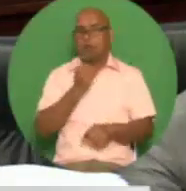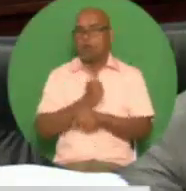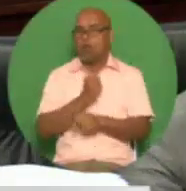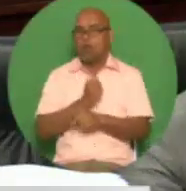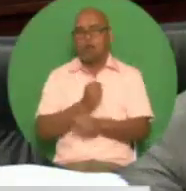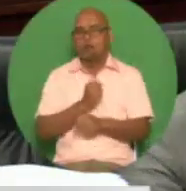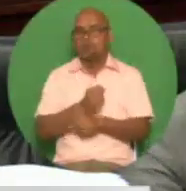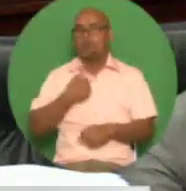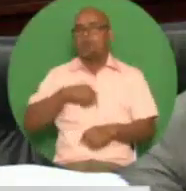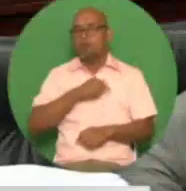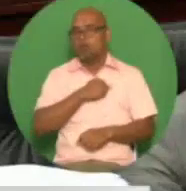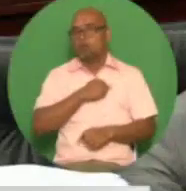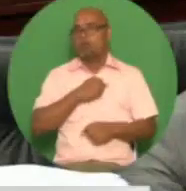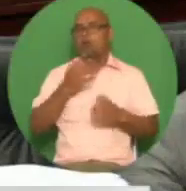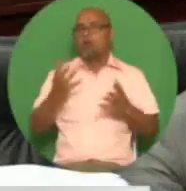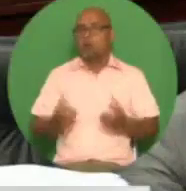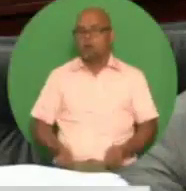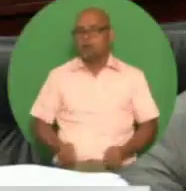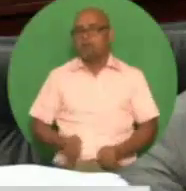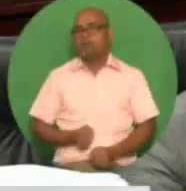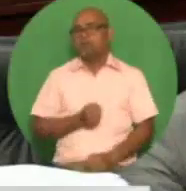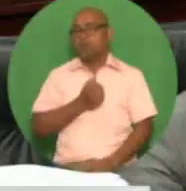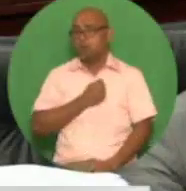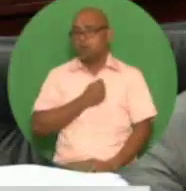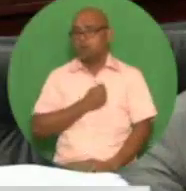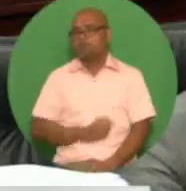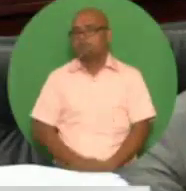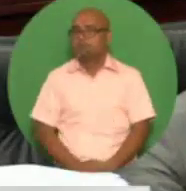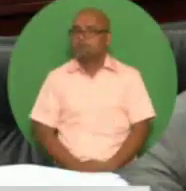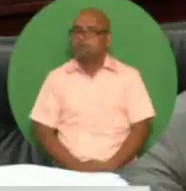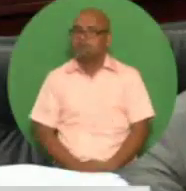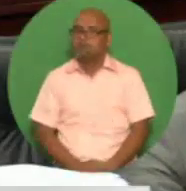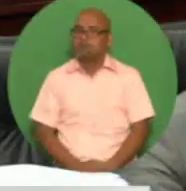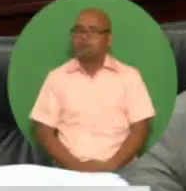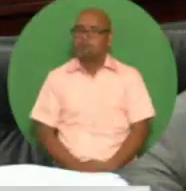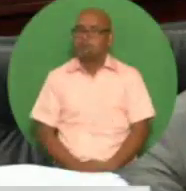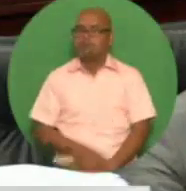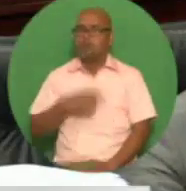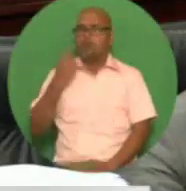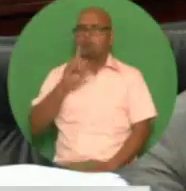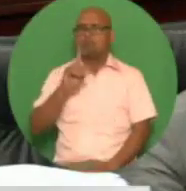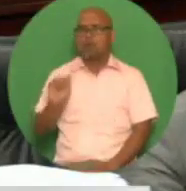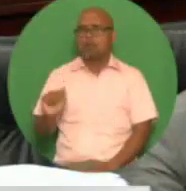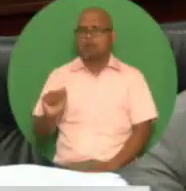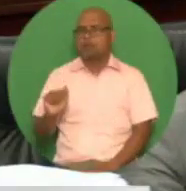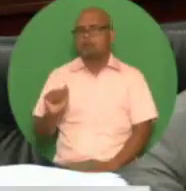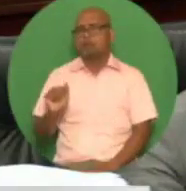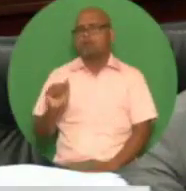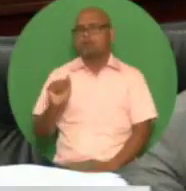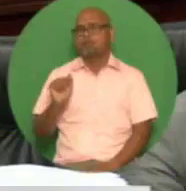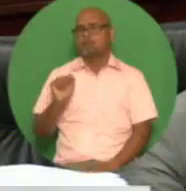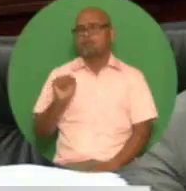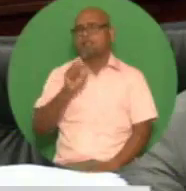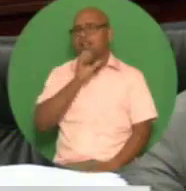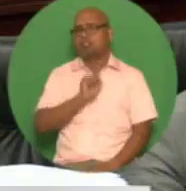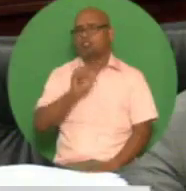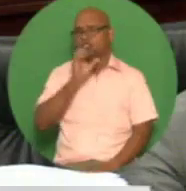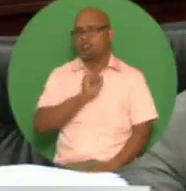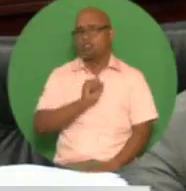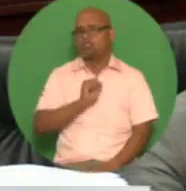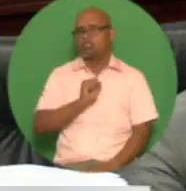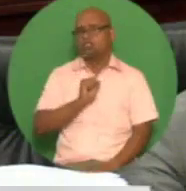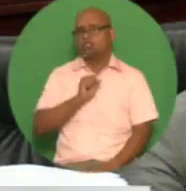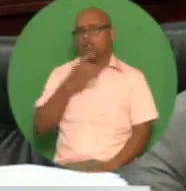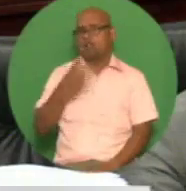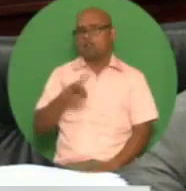propose to remove the age eligibility eligibility for the disability grant under the public assistance act to